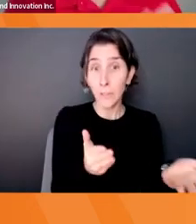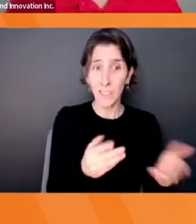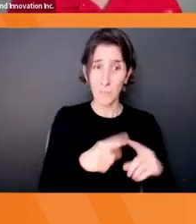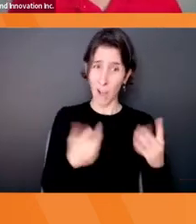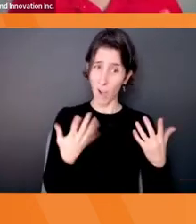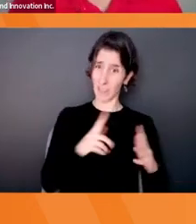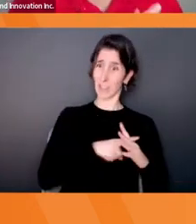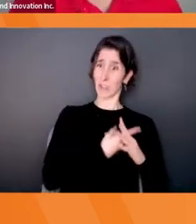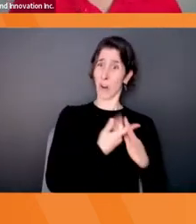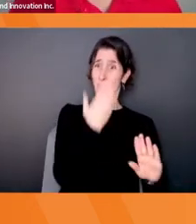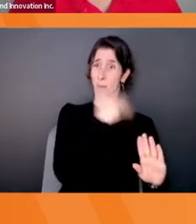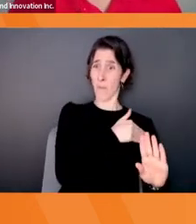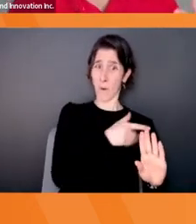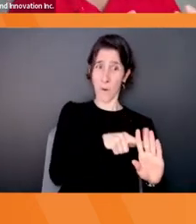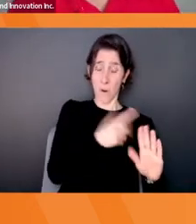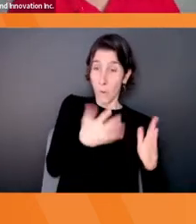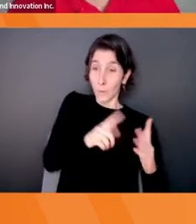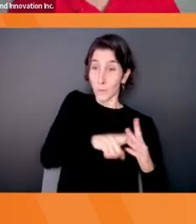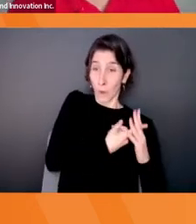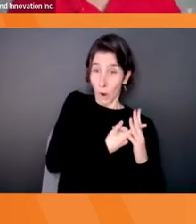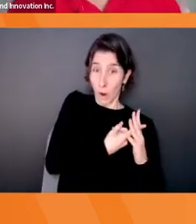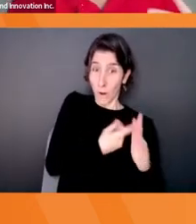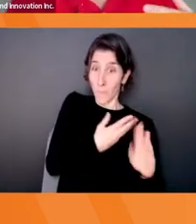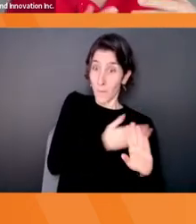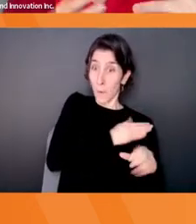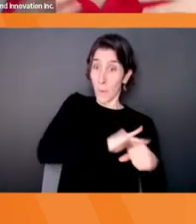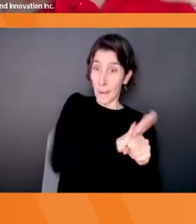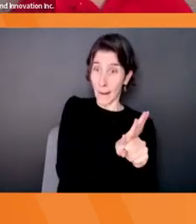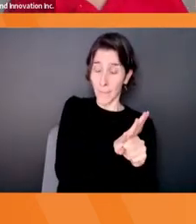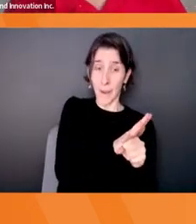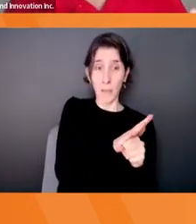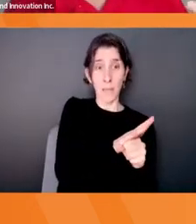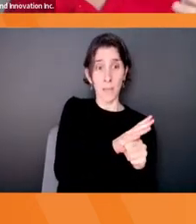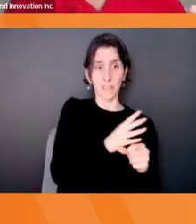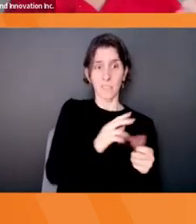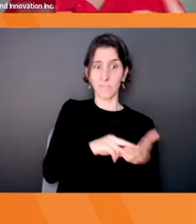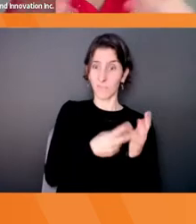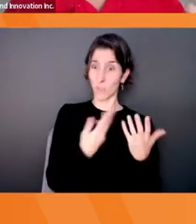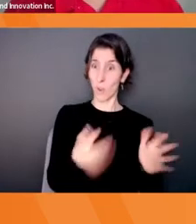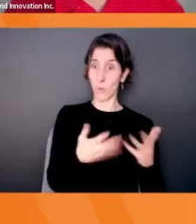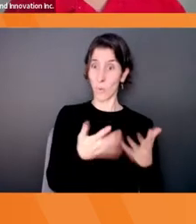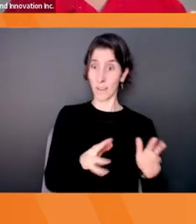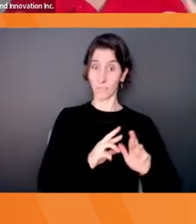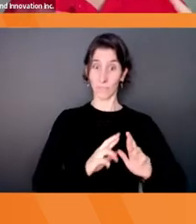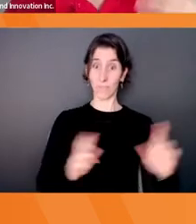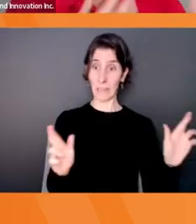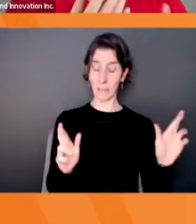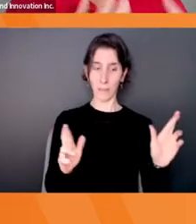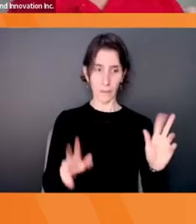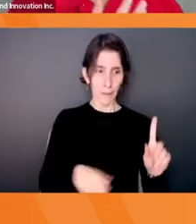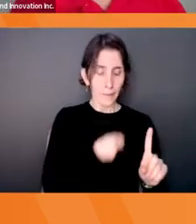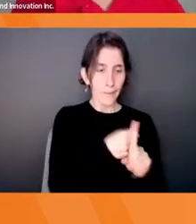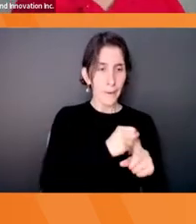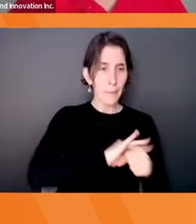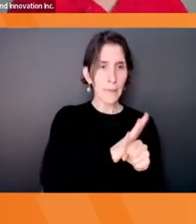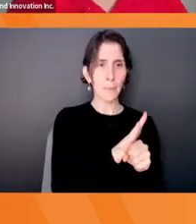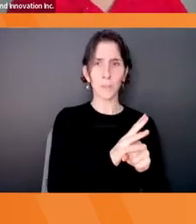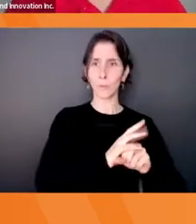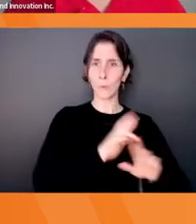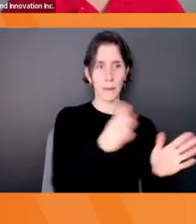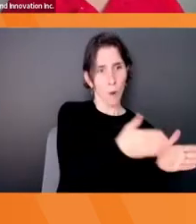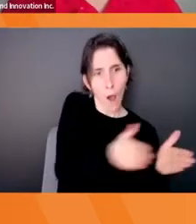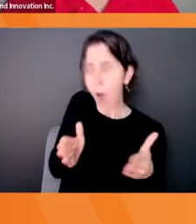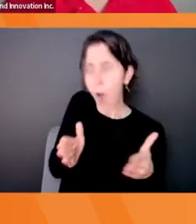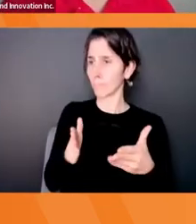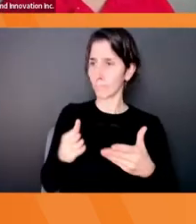about creating the future of the year prior when the pandemic hit and a situation completely changed everything, they were able to pivot and go with it.